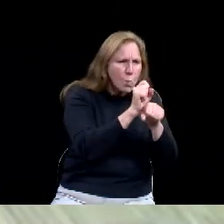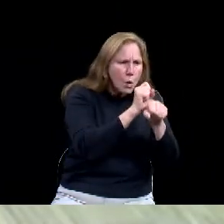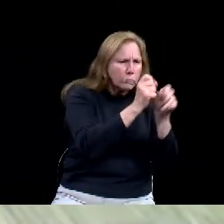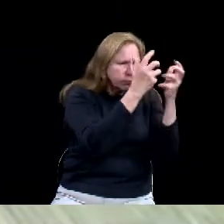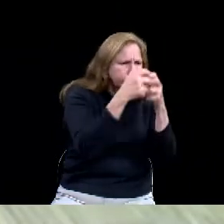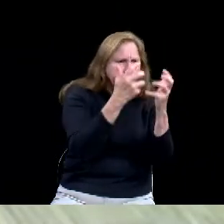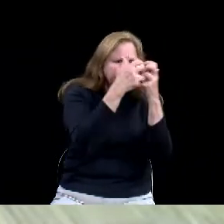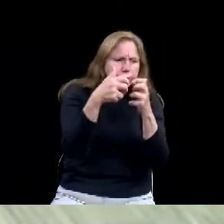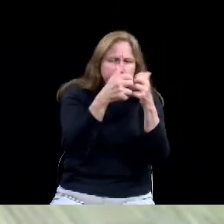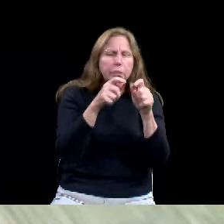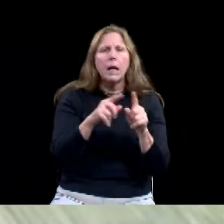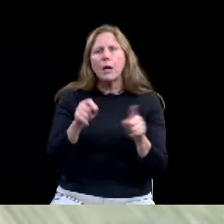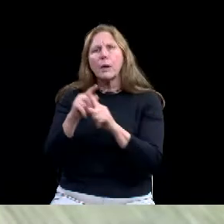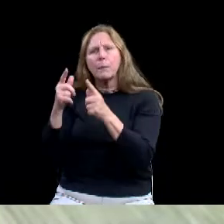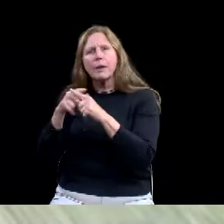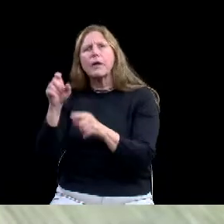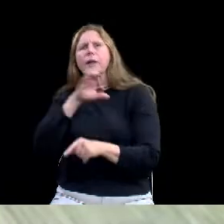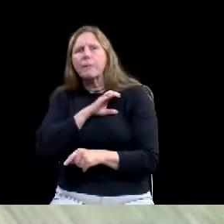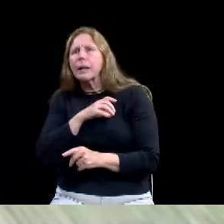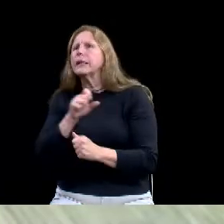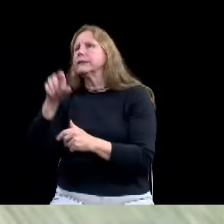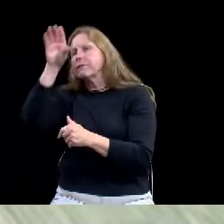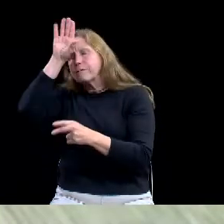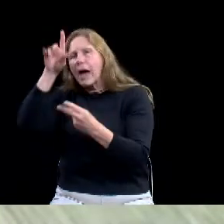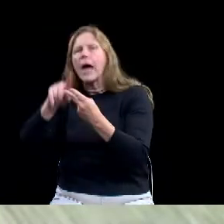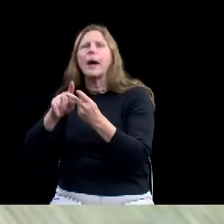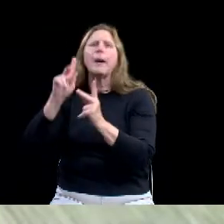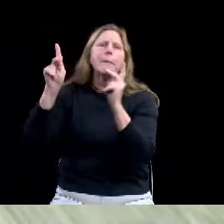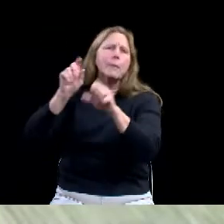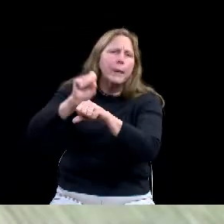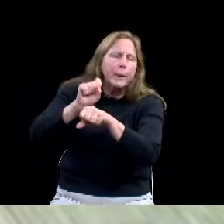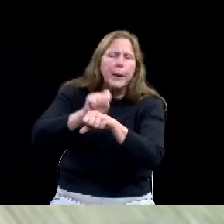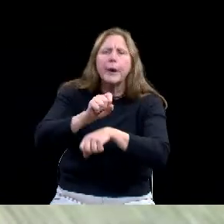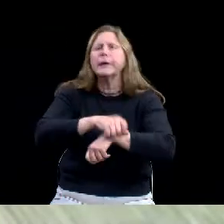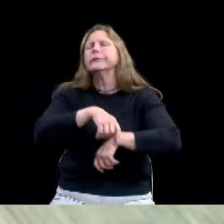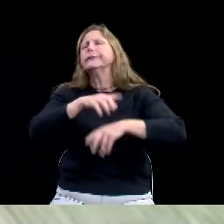Office for really putting on just a a fabulous event here in Waco.